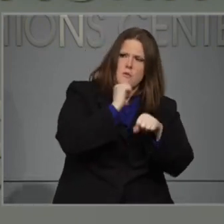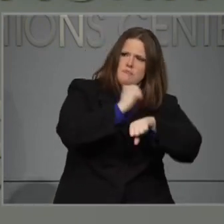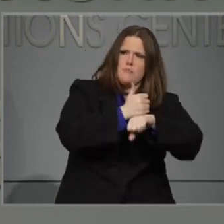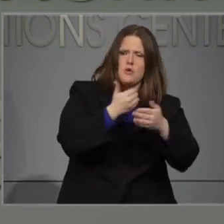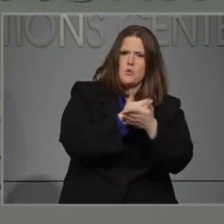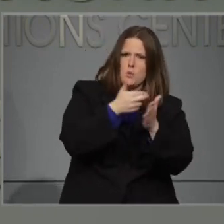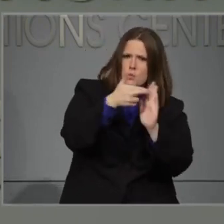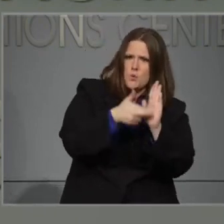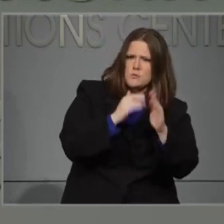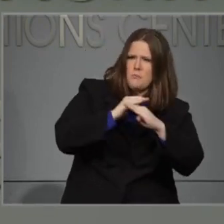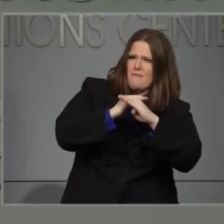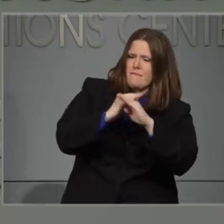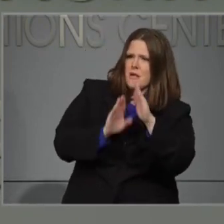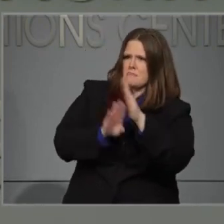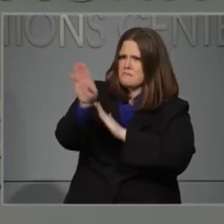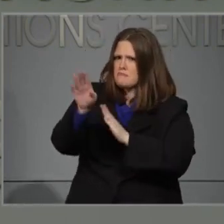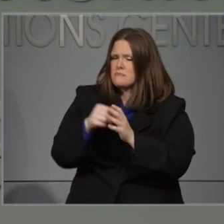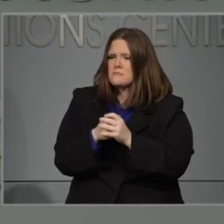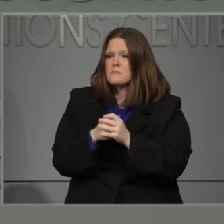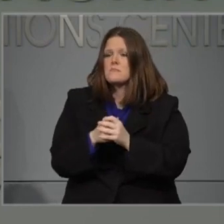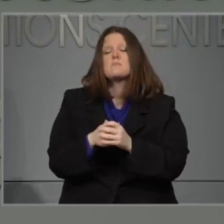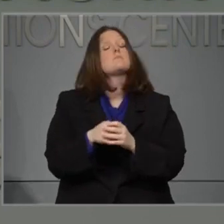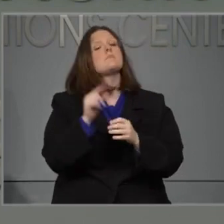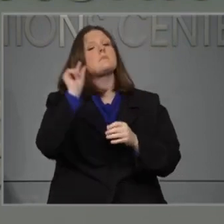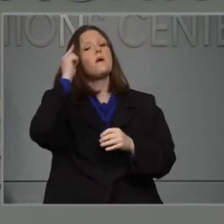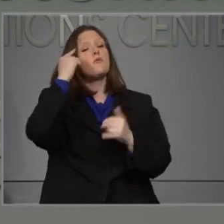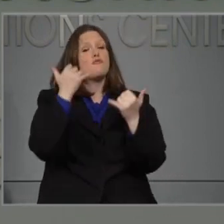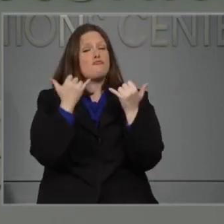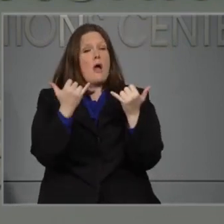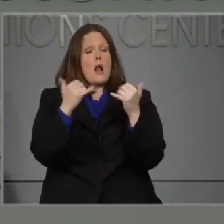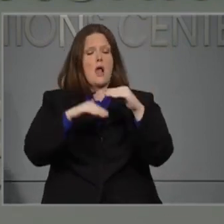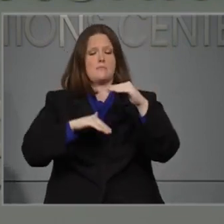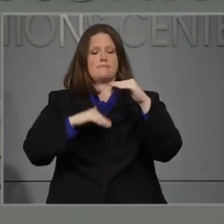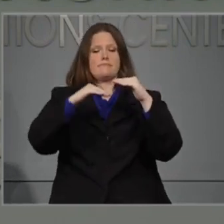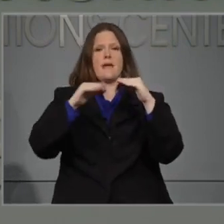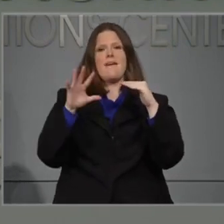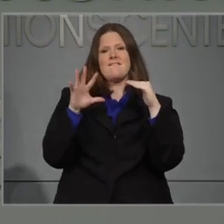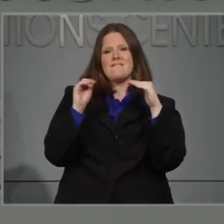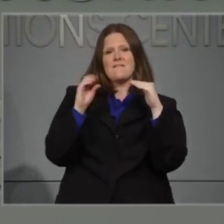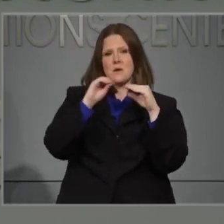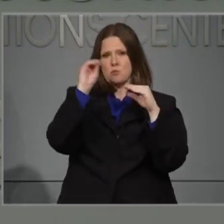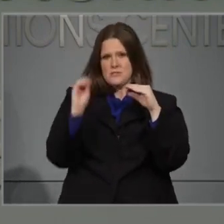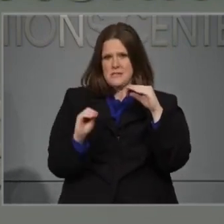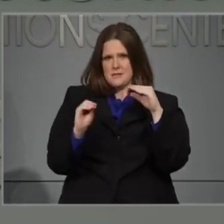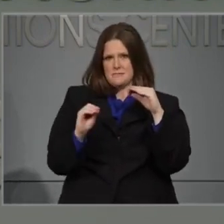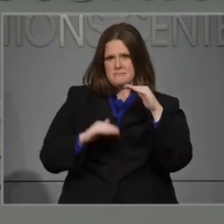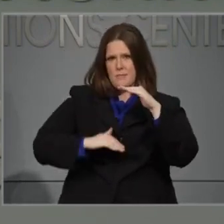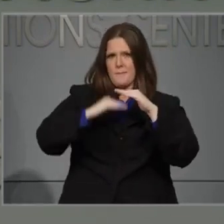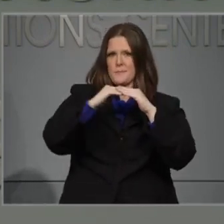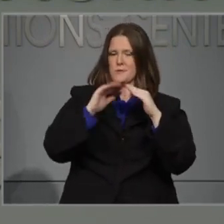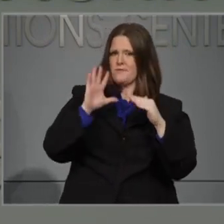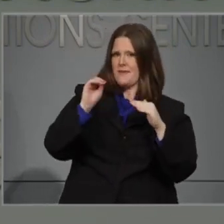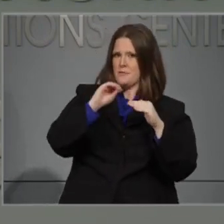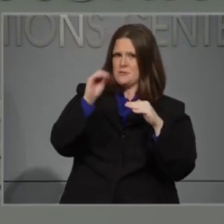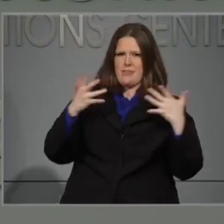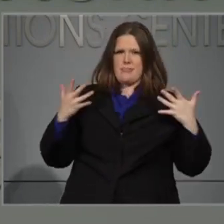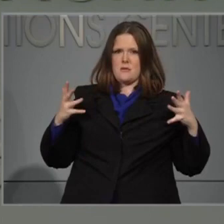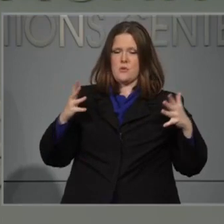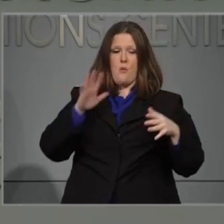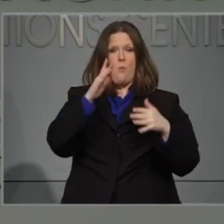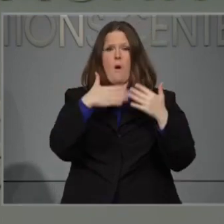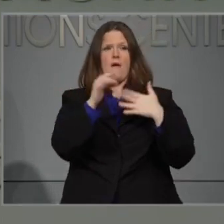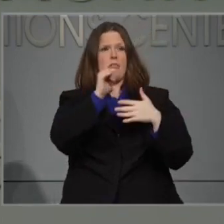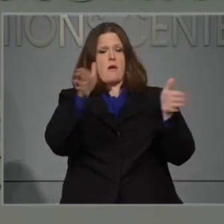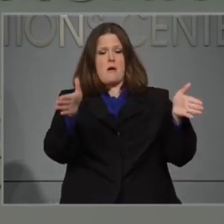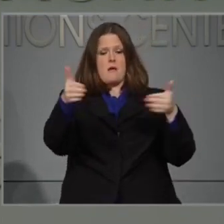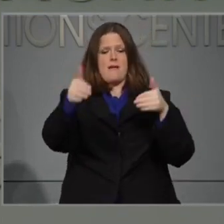Well, right now, the restaurant guidelines are 50% of capacity. And there are other steps